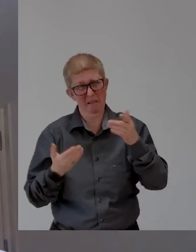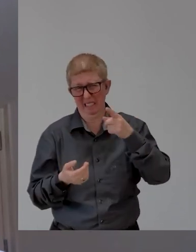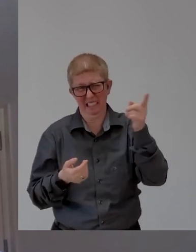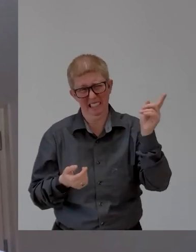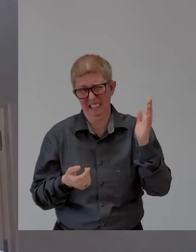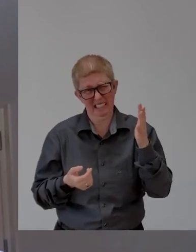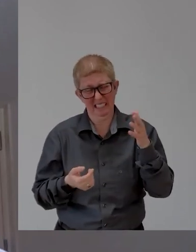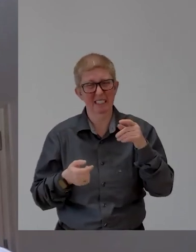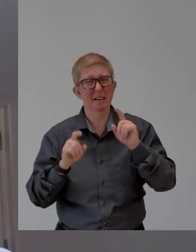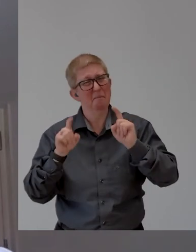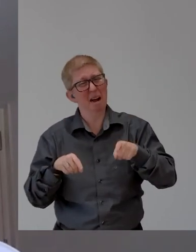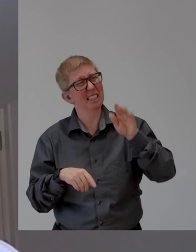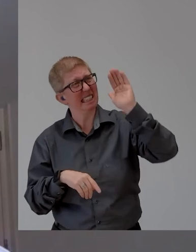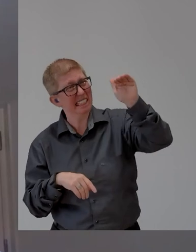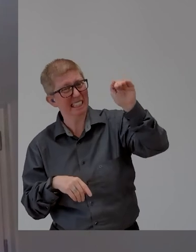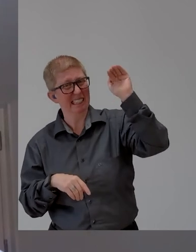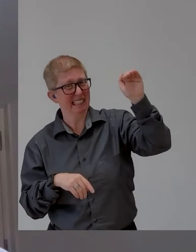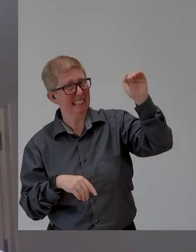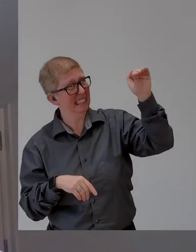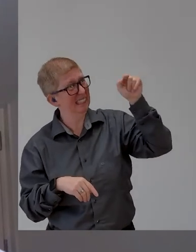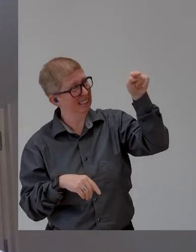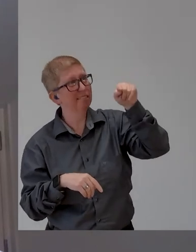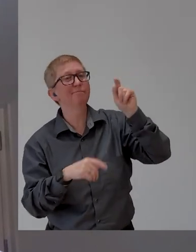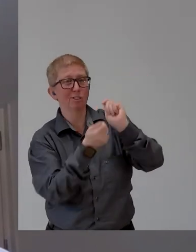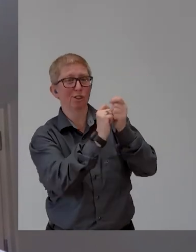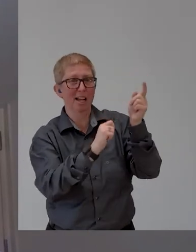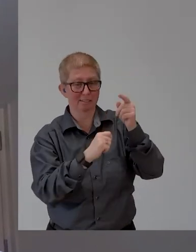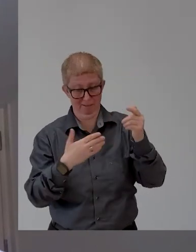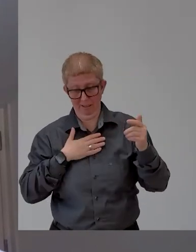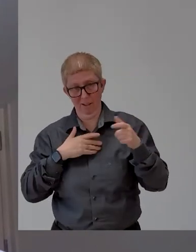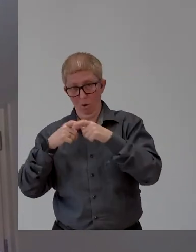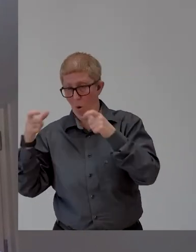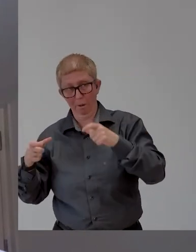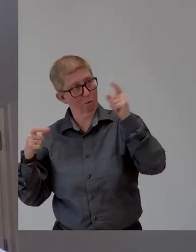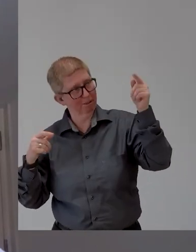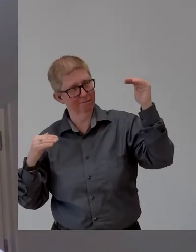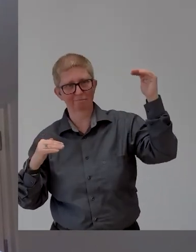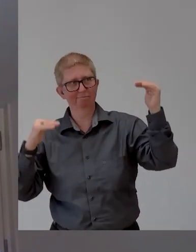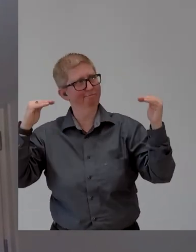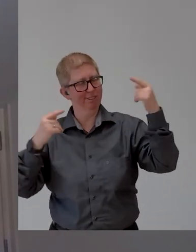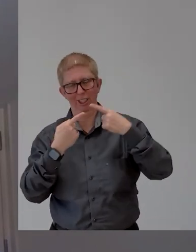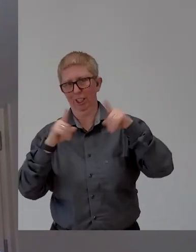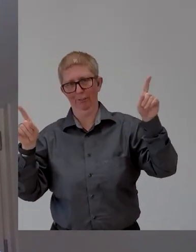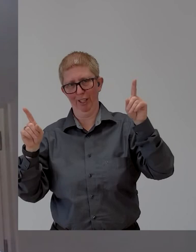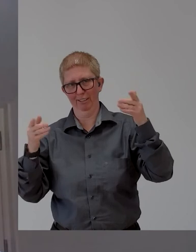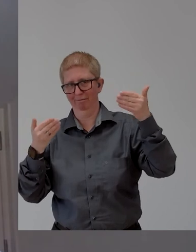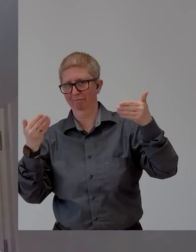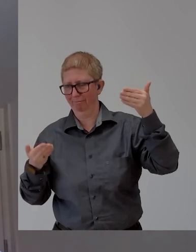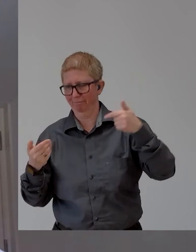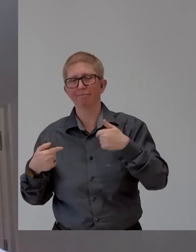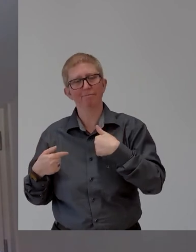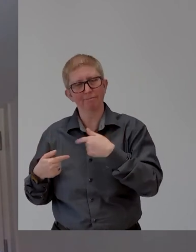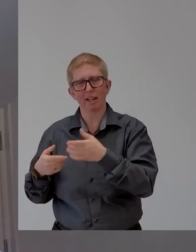It makes a big difference. And I, I think all the employees, you know, I, I was a visible figure and, uh,